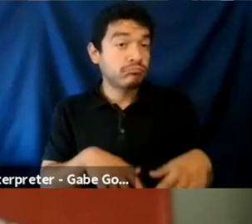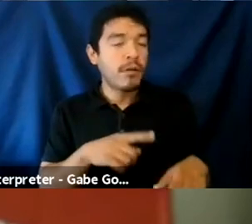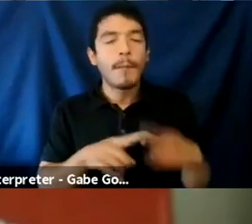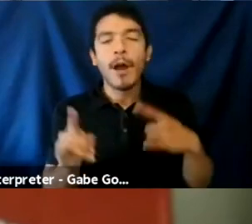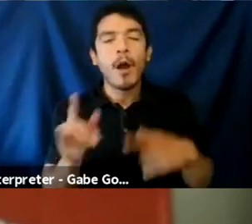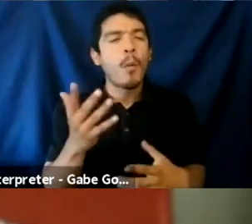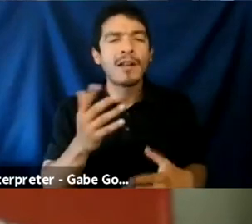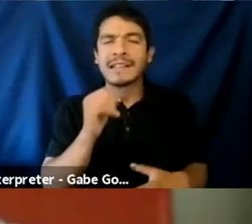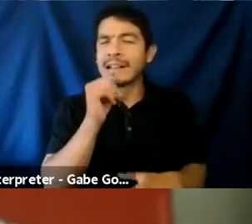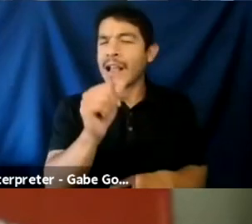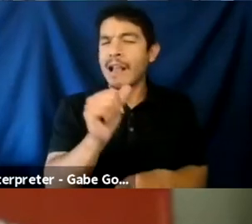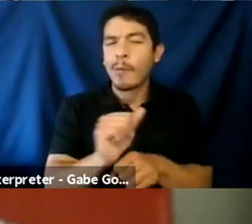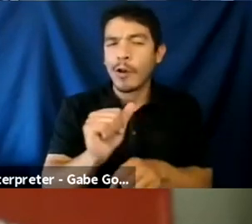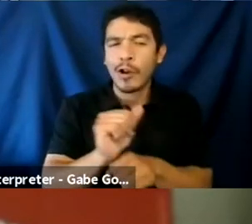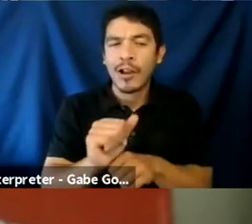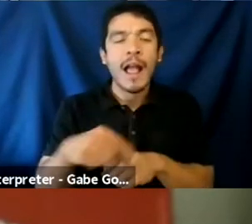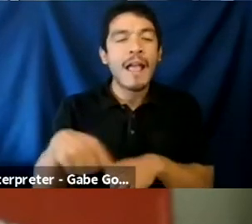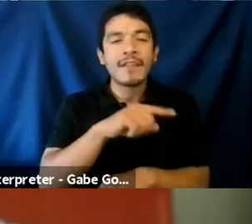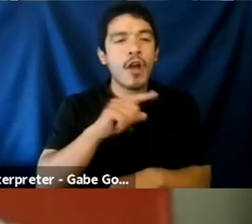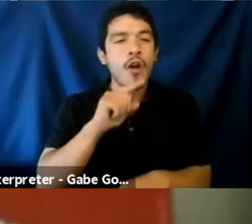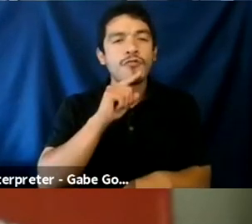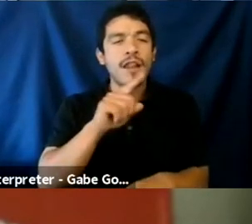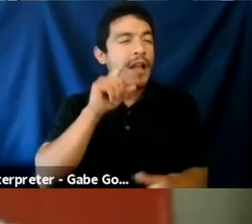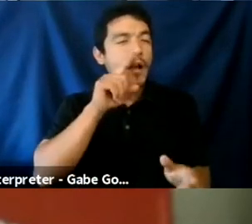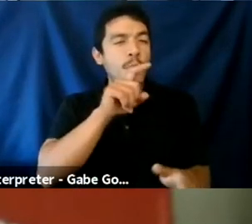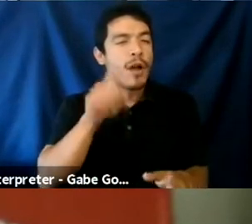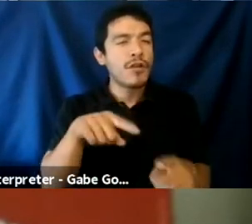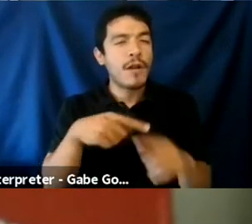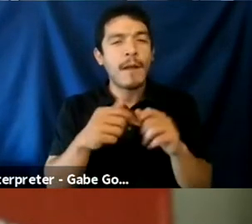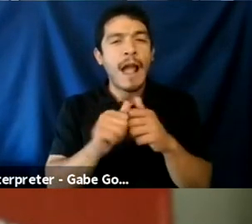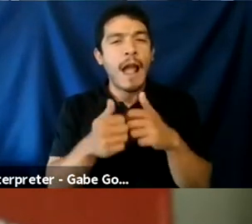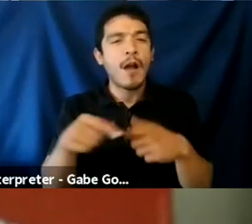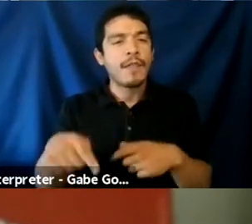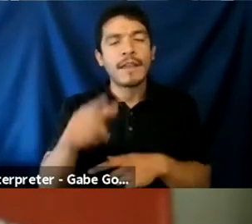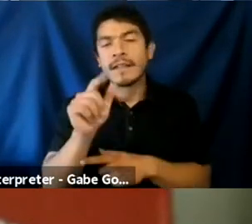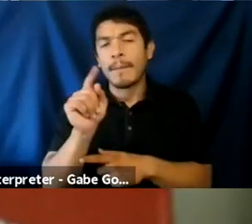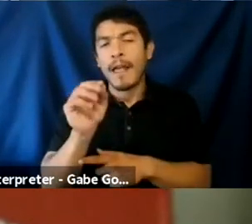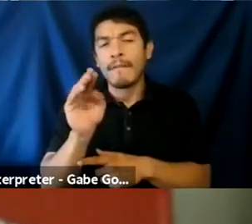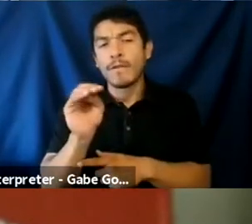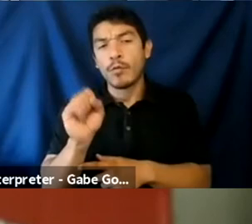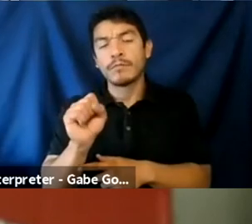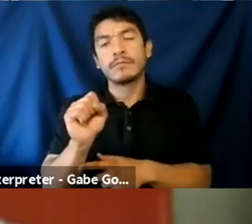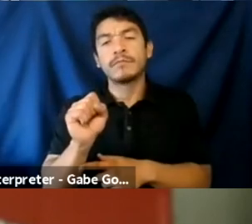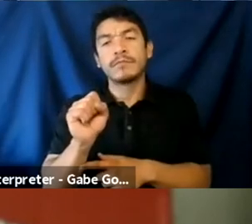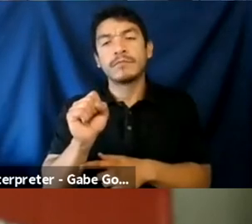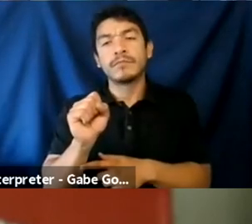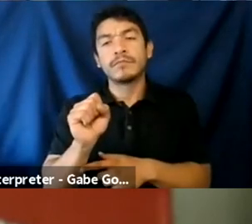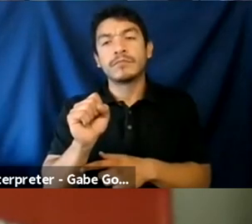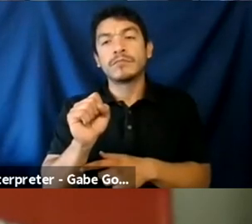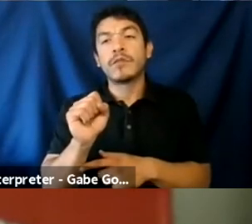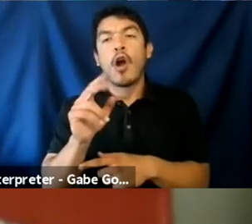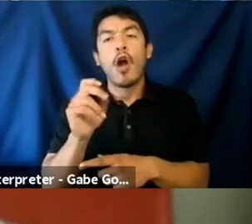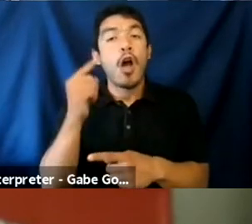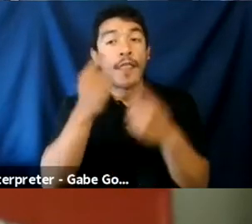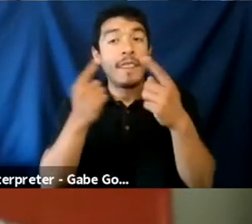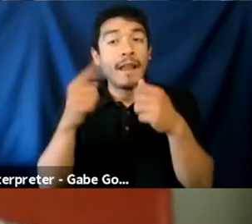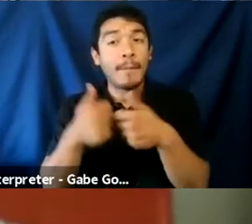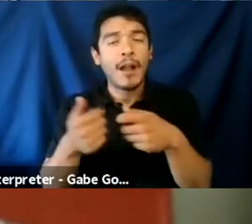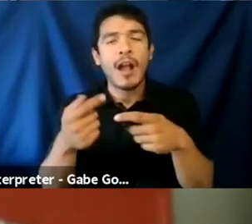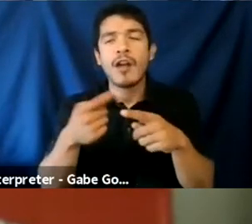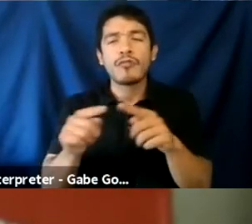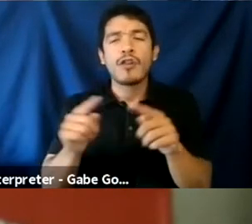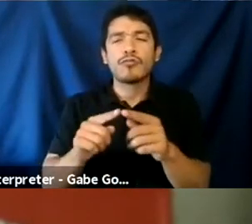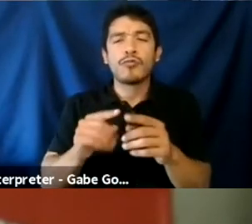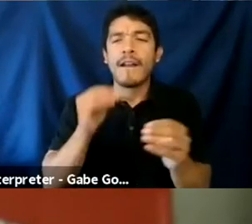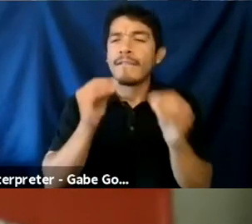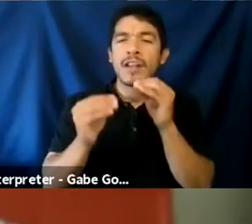that this is really an illuminating question about how these platforms, um, are, are thinking about and trying to address these issues.